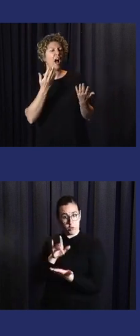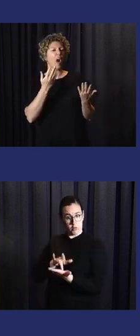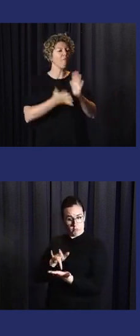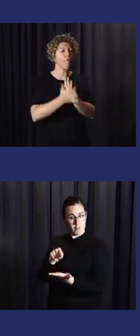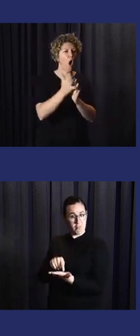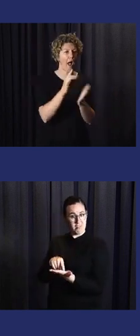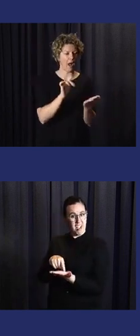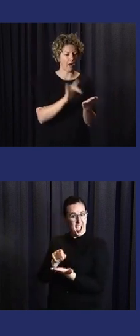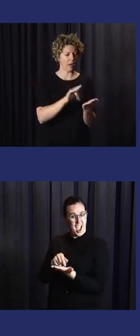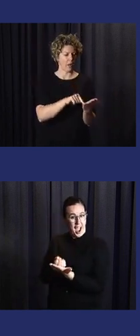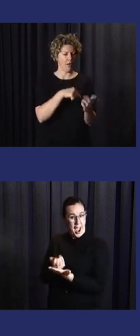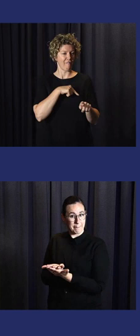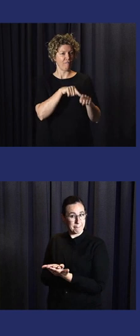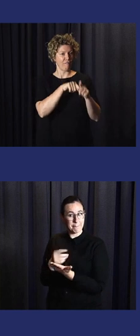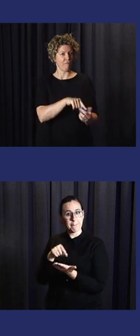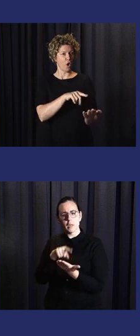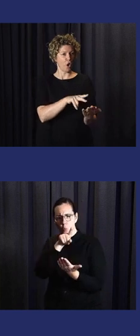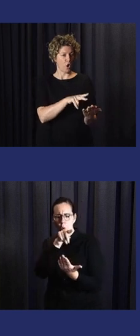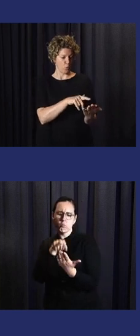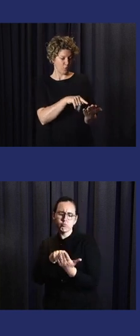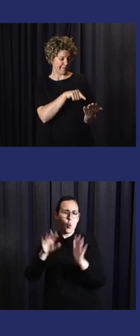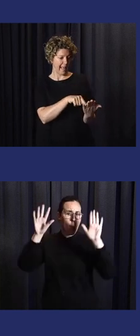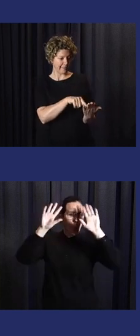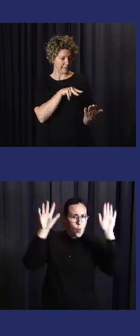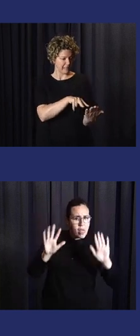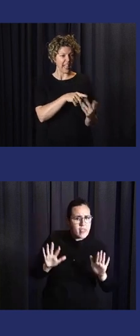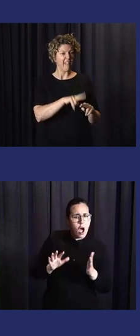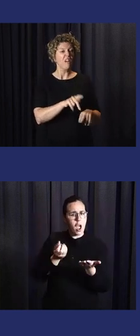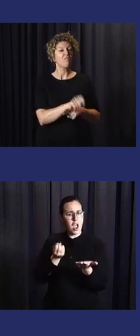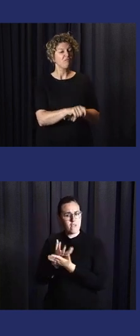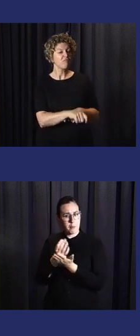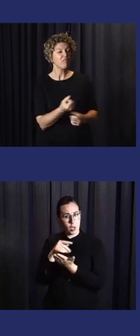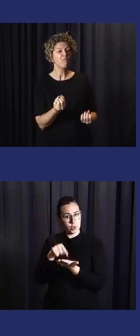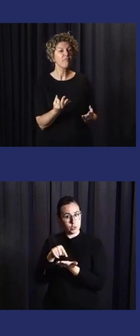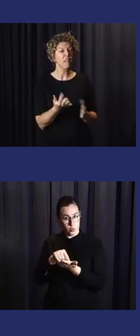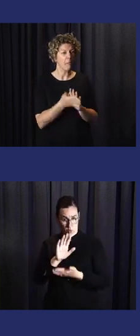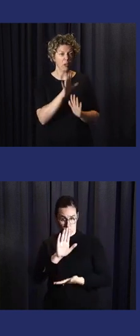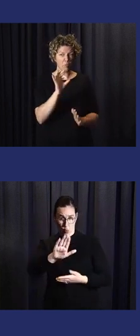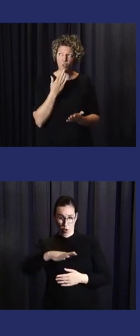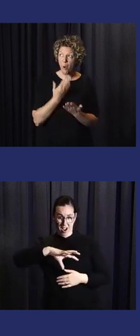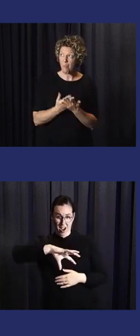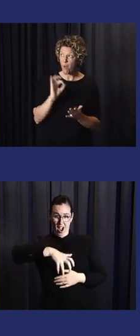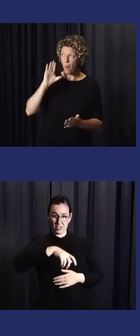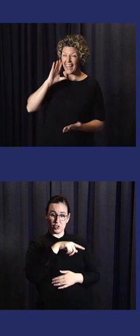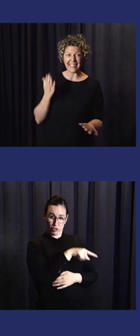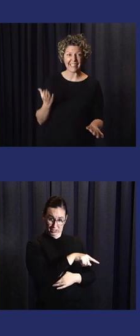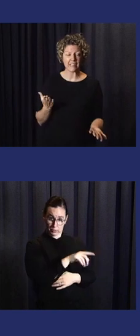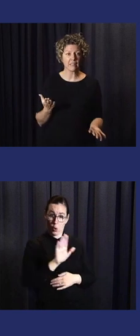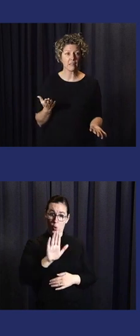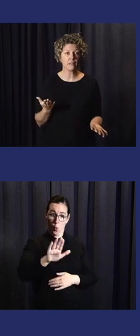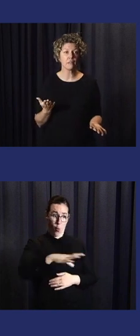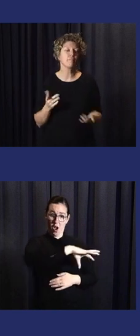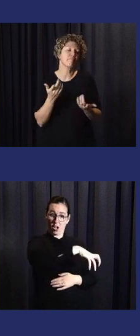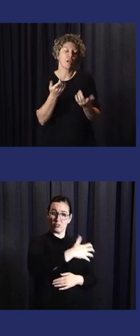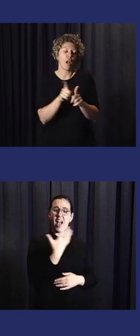climate? Because if you're not using the information coming from the authoritative voice in that country, then you're not using the